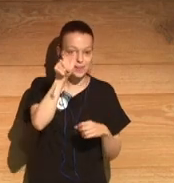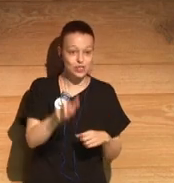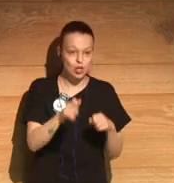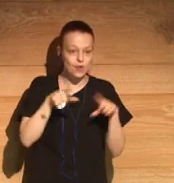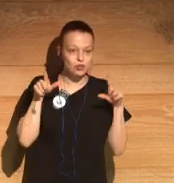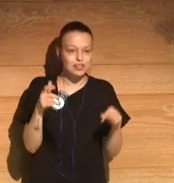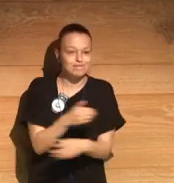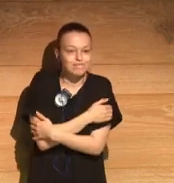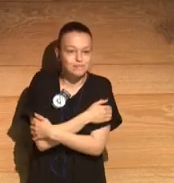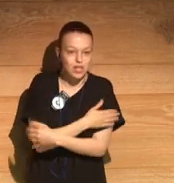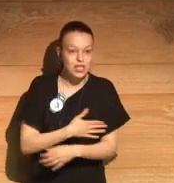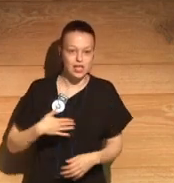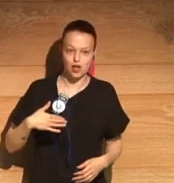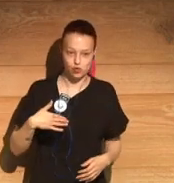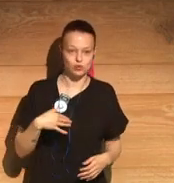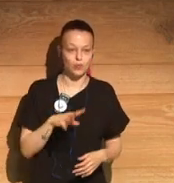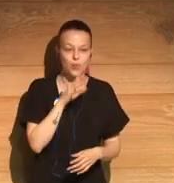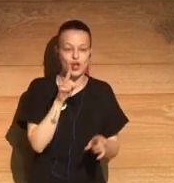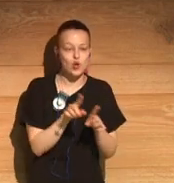give Cyril a hug,